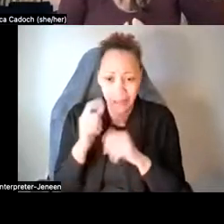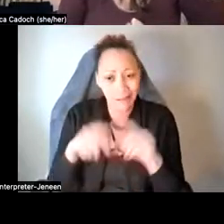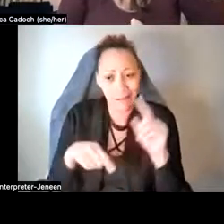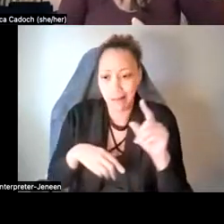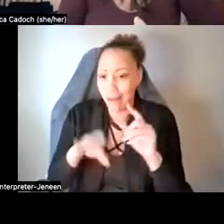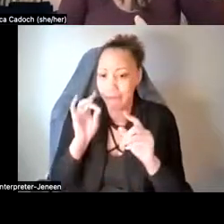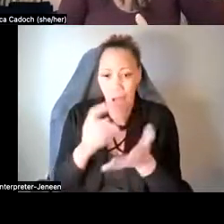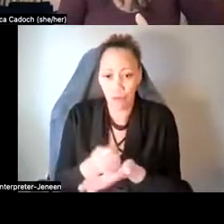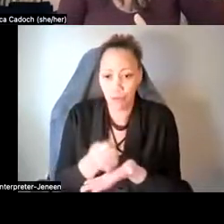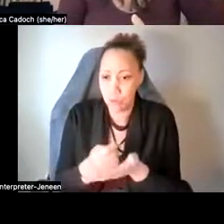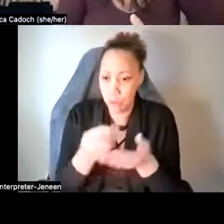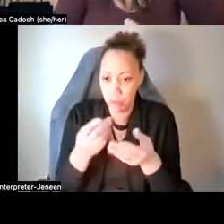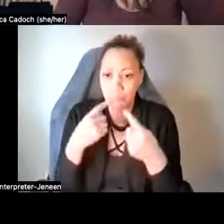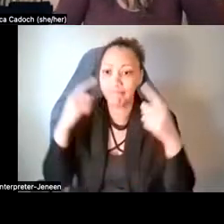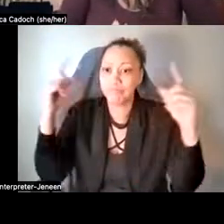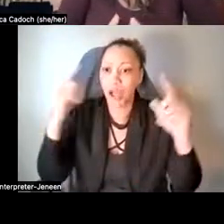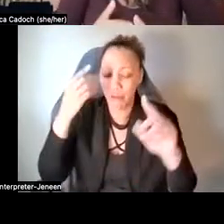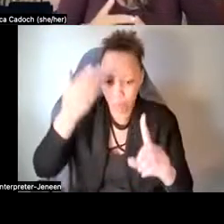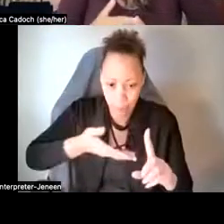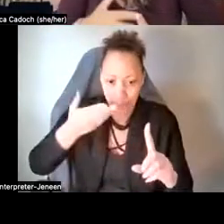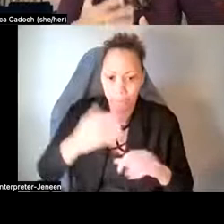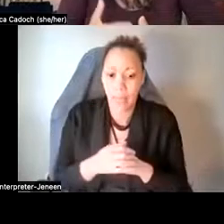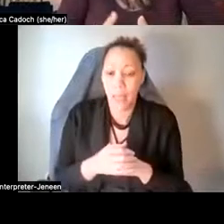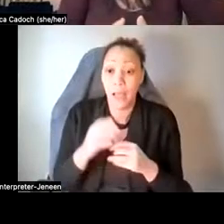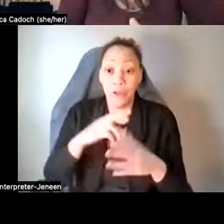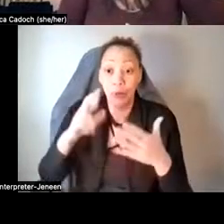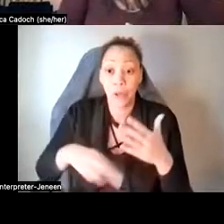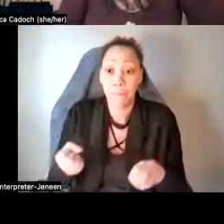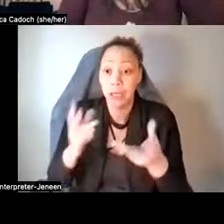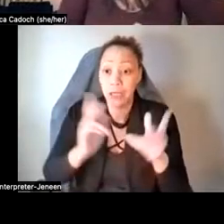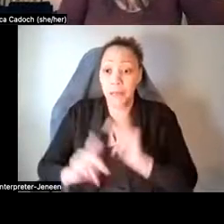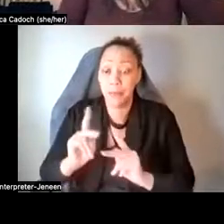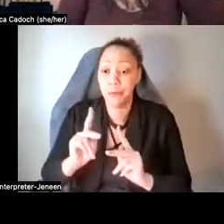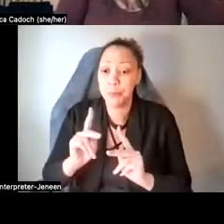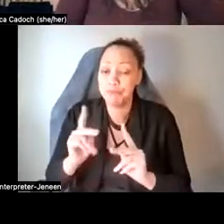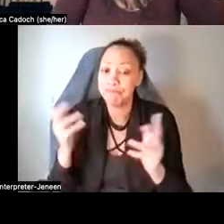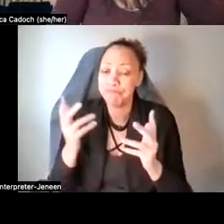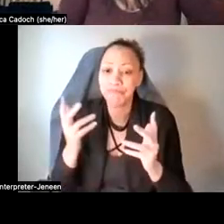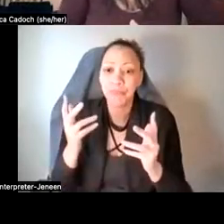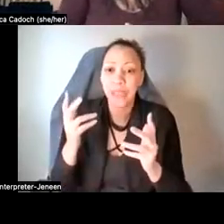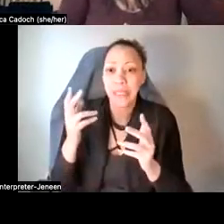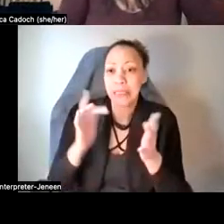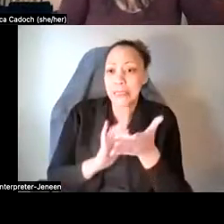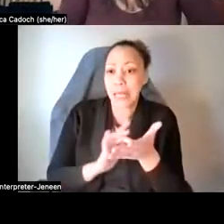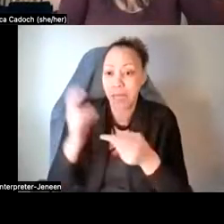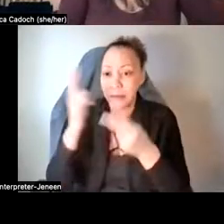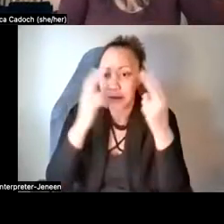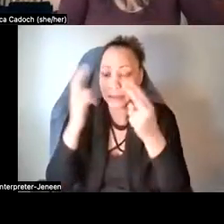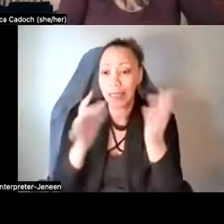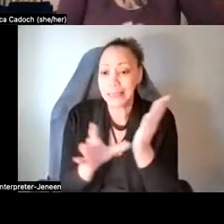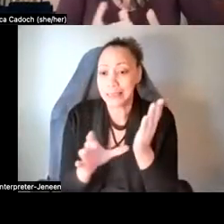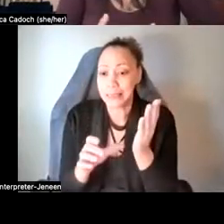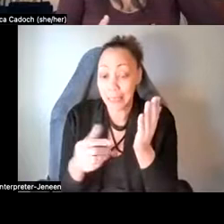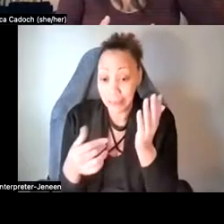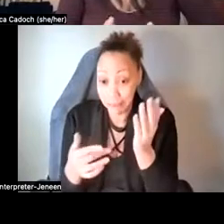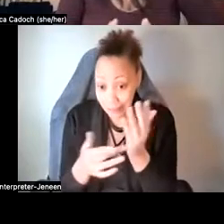treatment that really works for them. And as a result, many people end up looking towards psychedelic assisted therapy as a